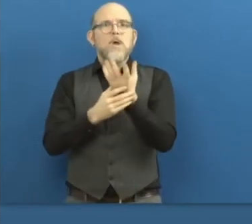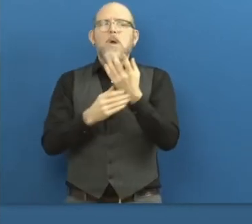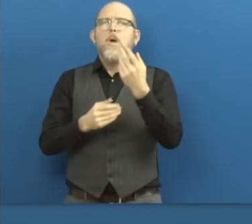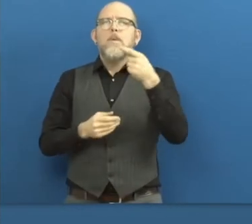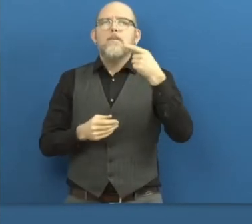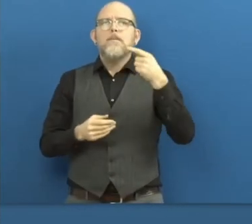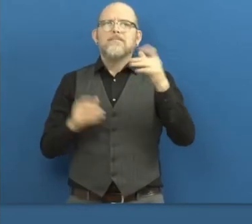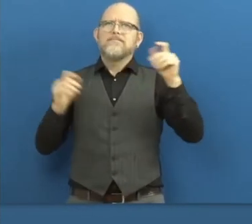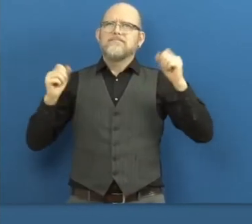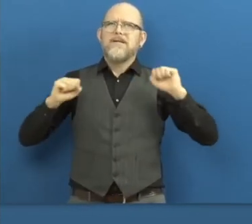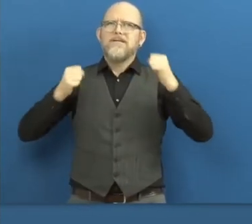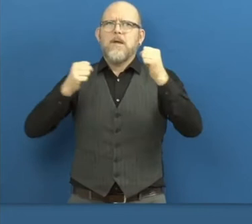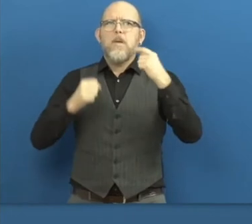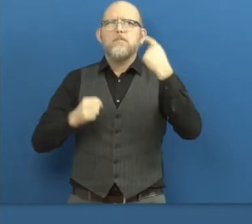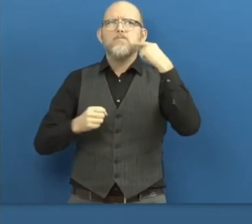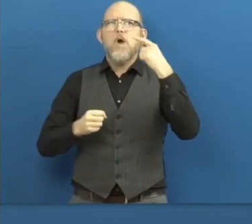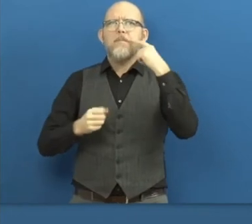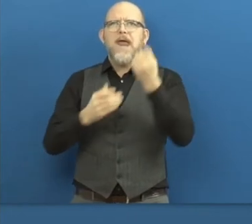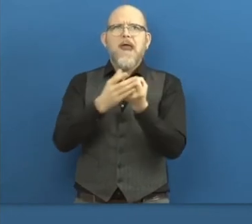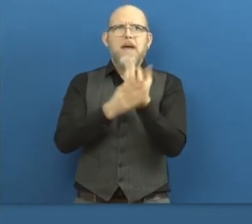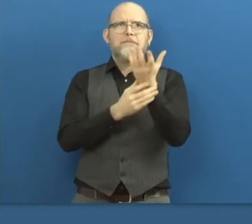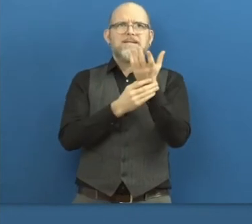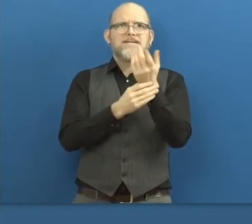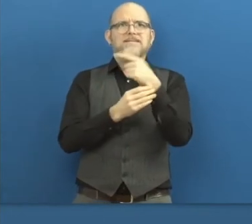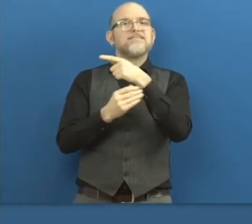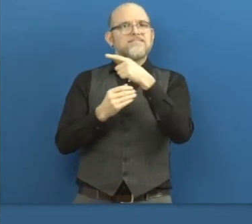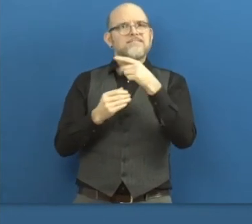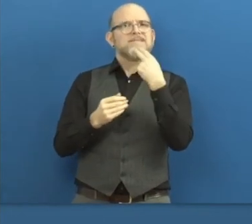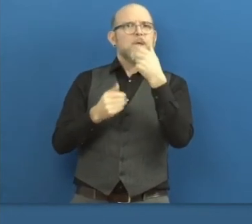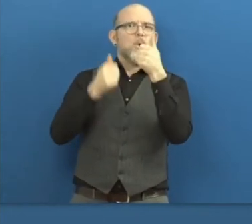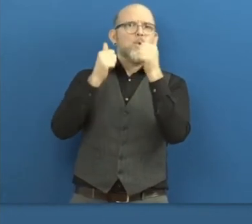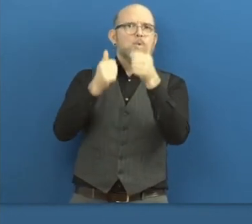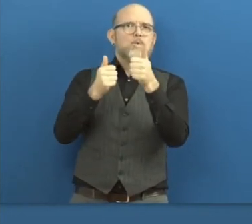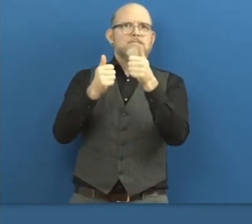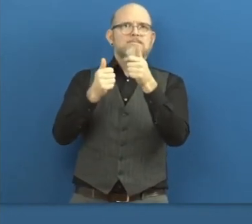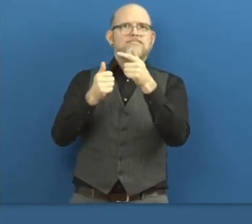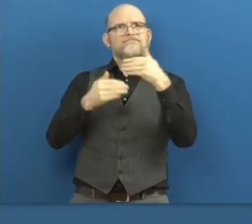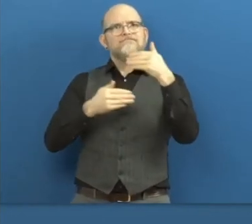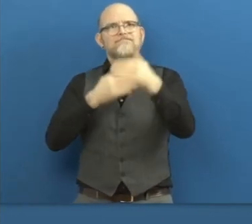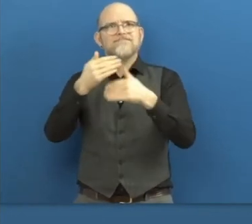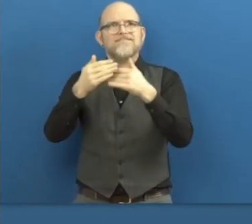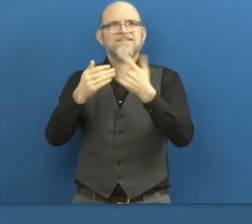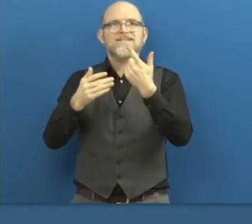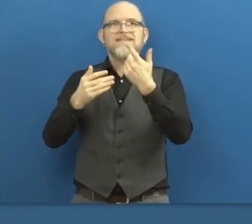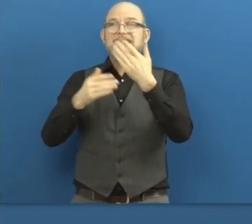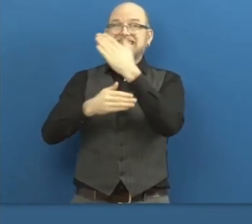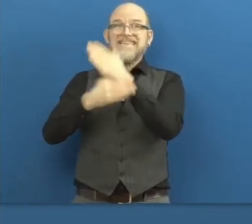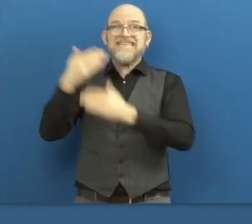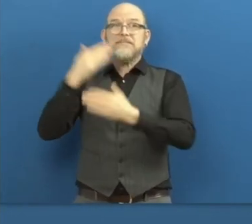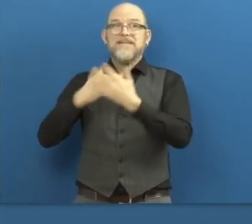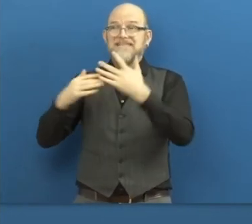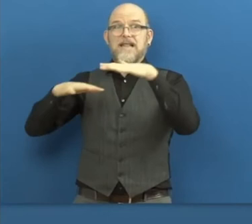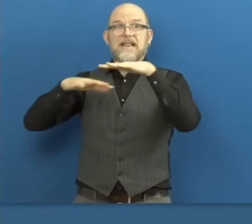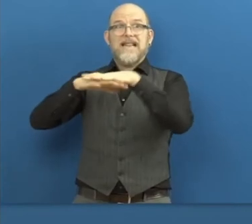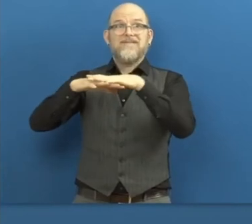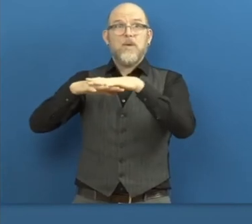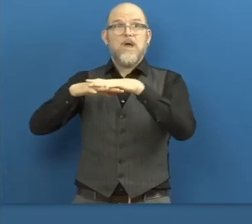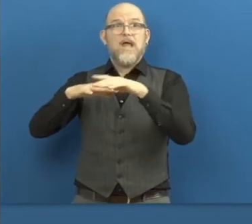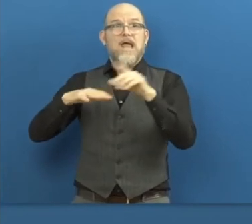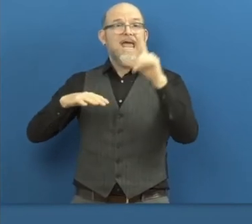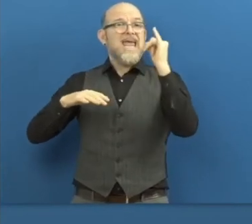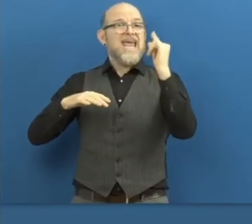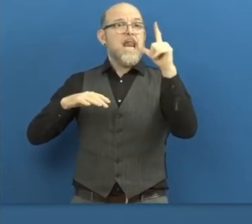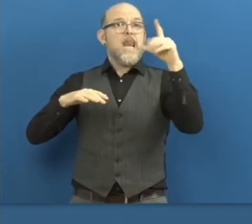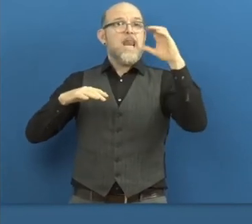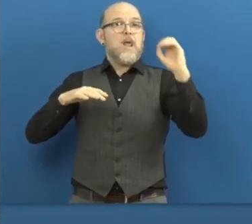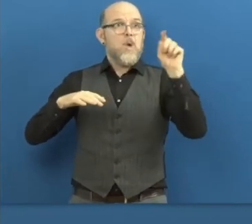Brilliant. And of course, the ILO's Global Business Disability Network is nurturing national business disability networks in a way which, again, reinforces